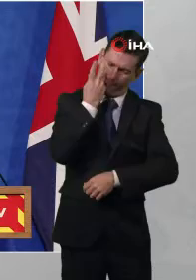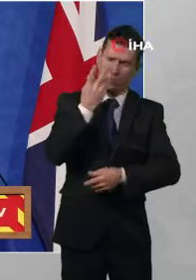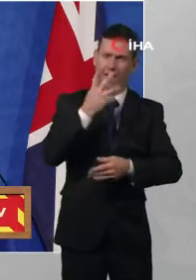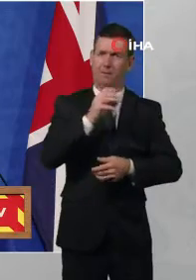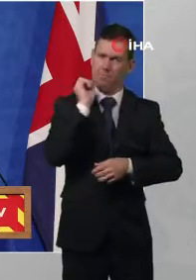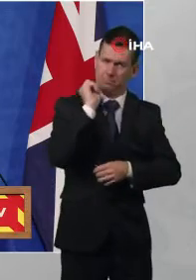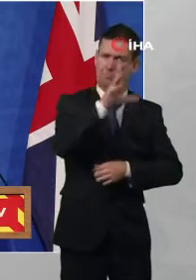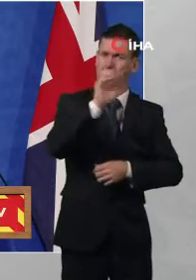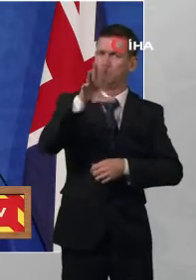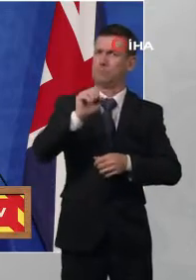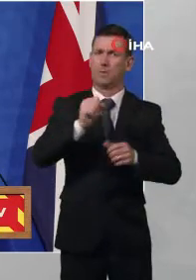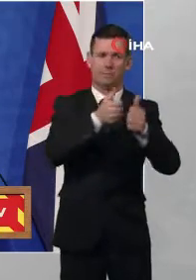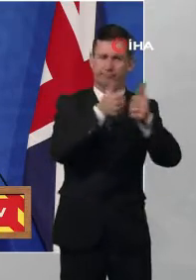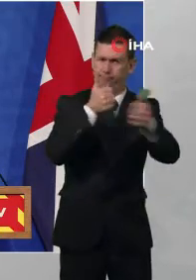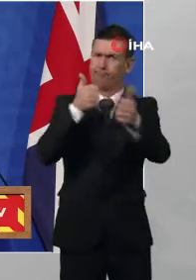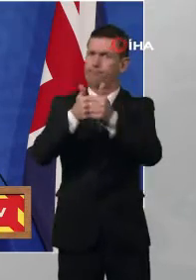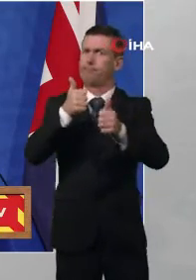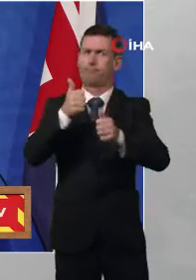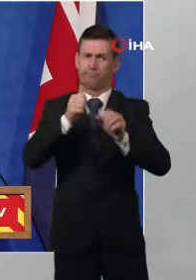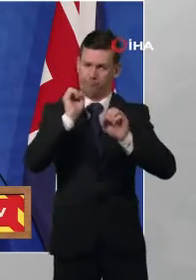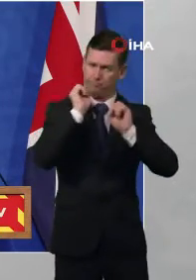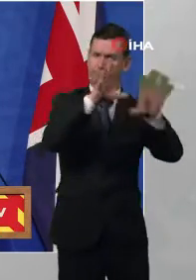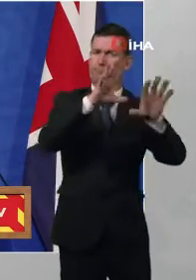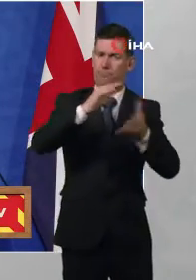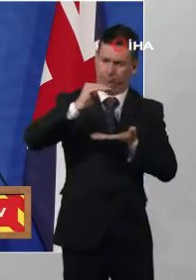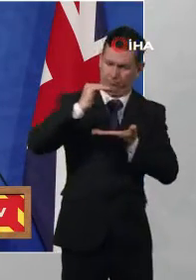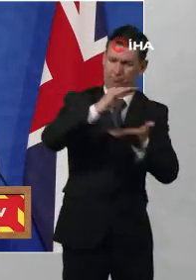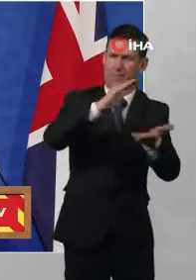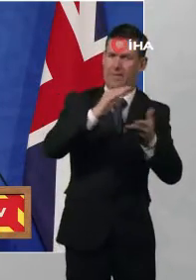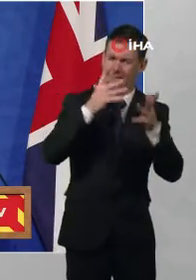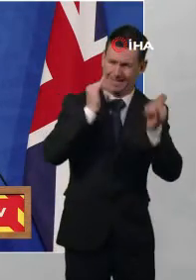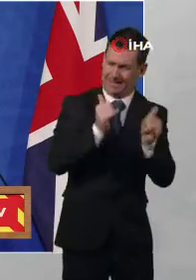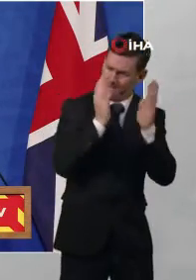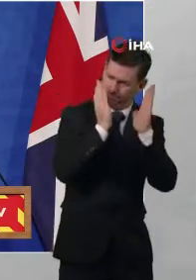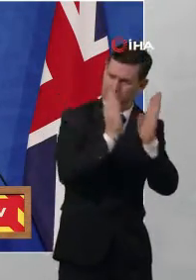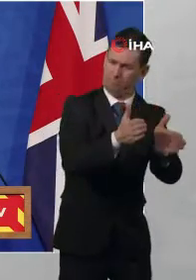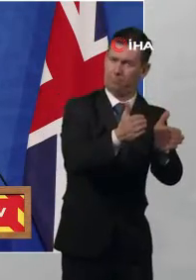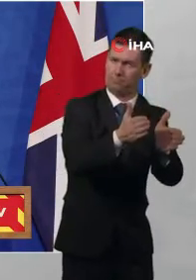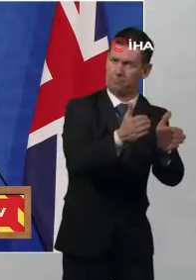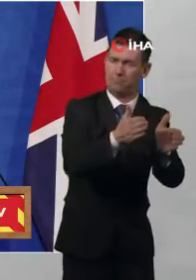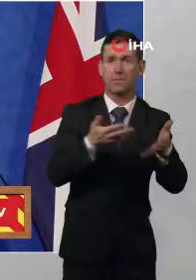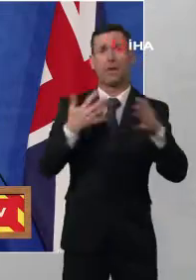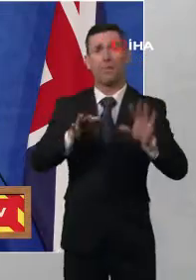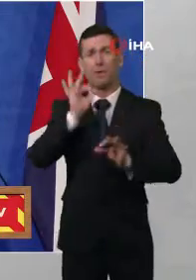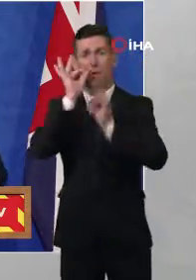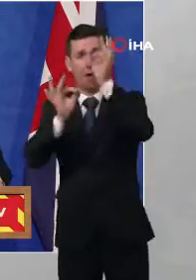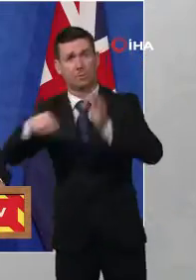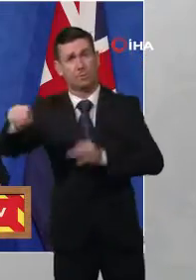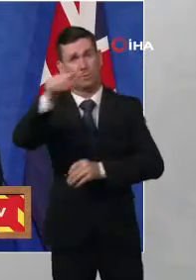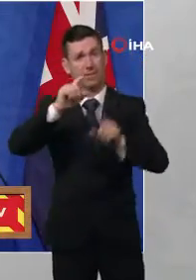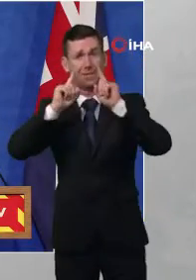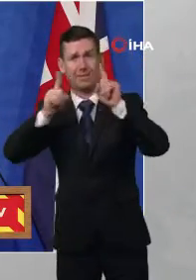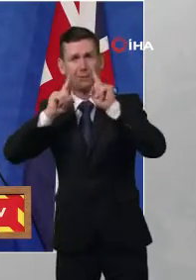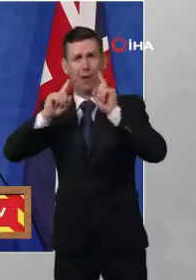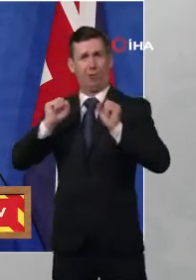organisations and liaising with them on the logistics. We've asked qualified teachers who have left the profession to come back and help